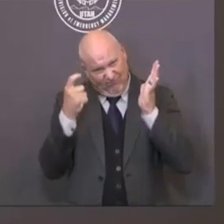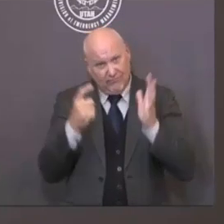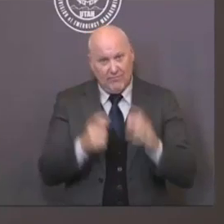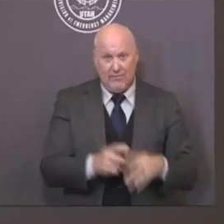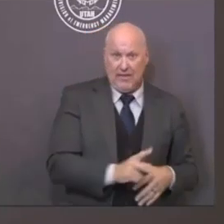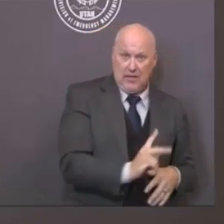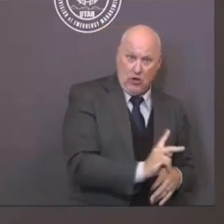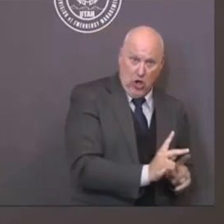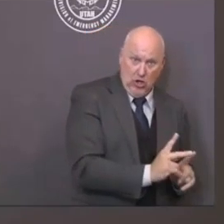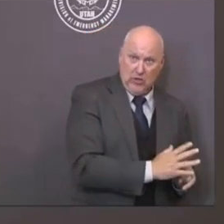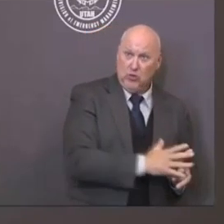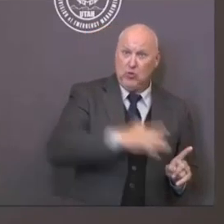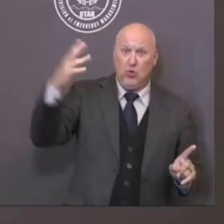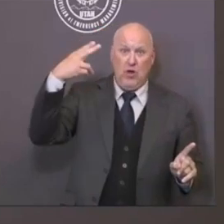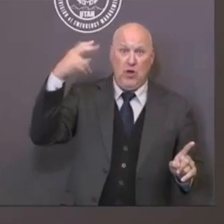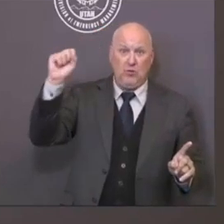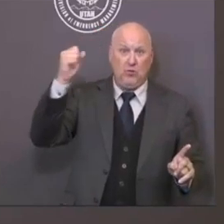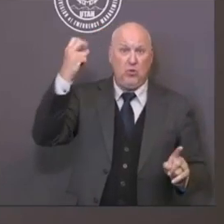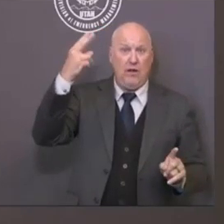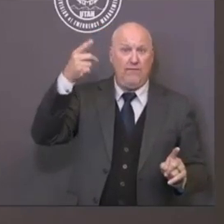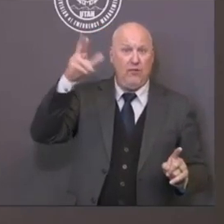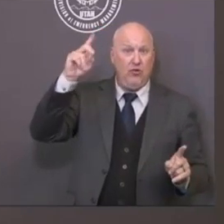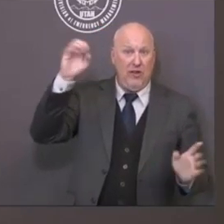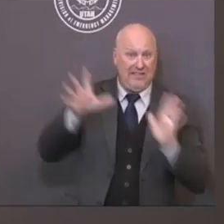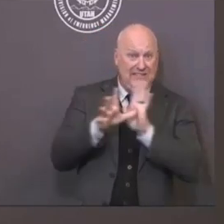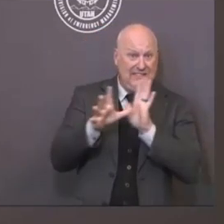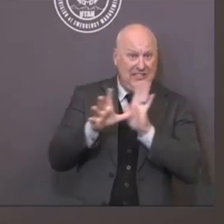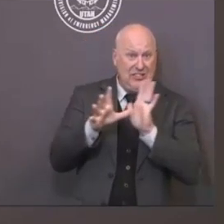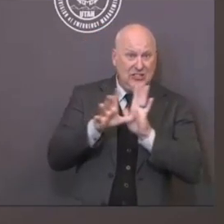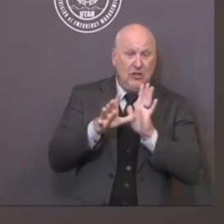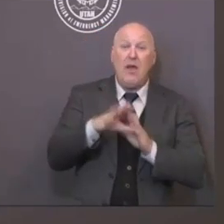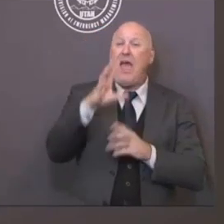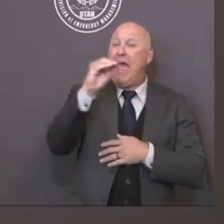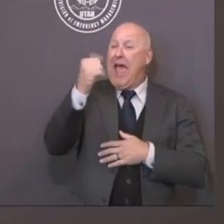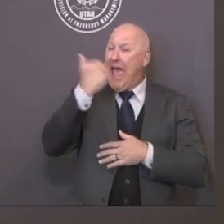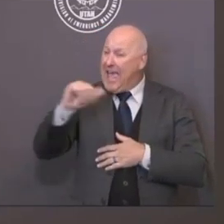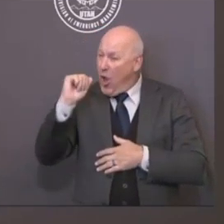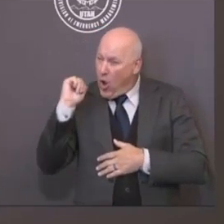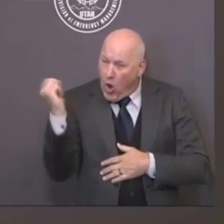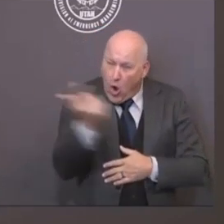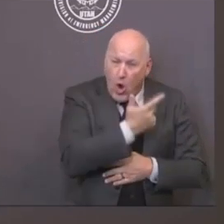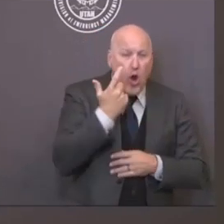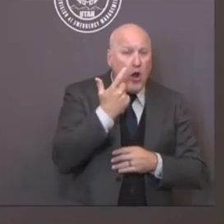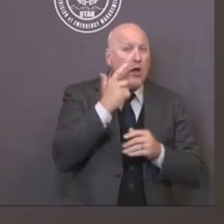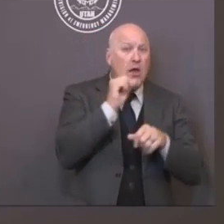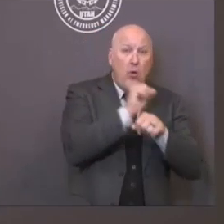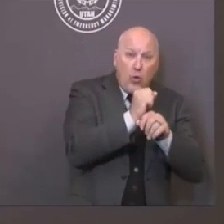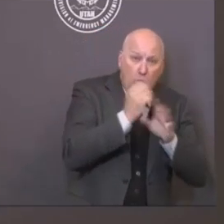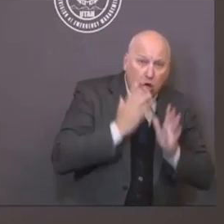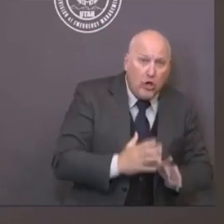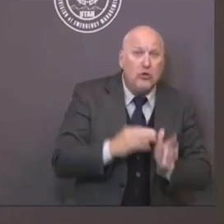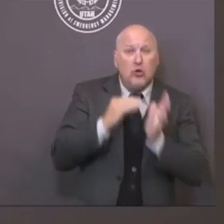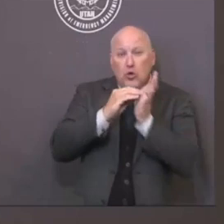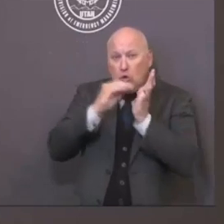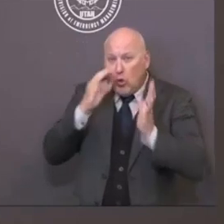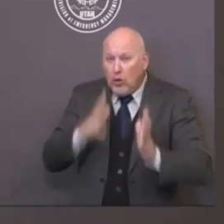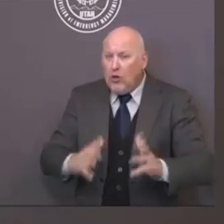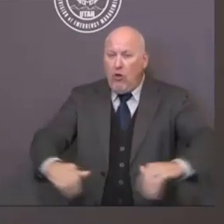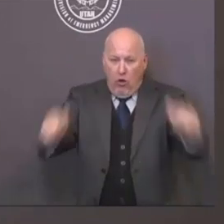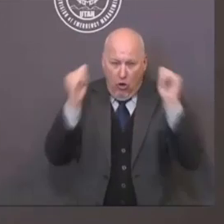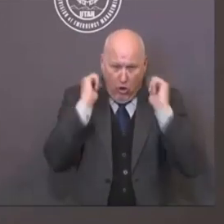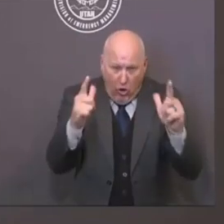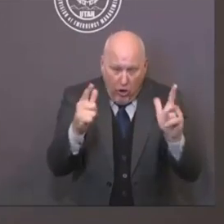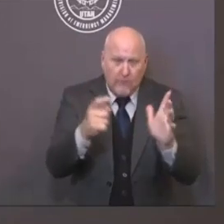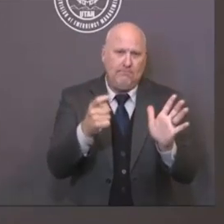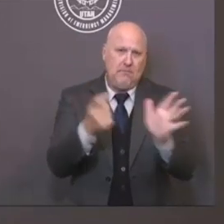state, our 4-1 school districts, our charter schools, will wear a mask in the buildings and on the bus.